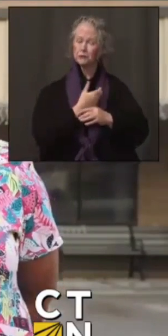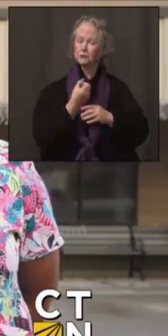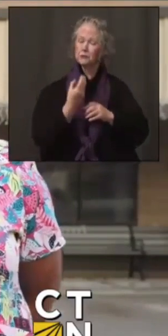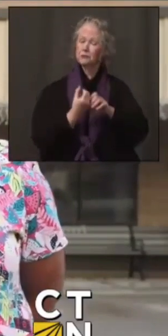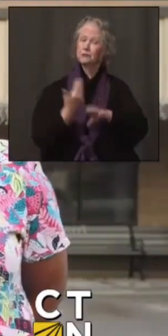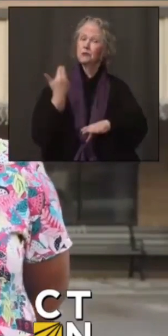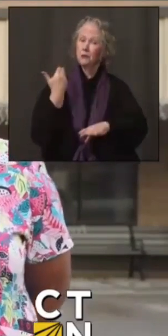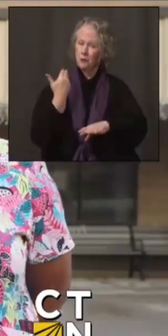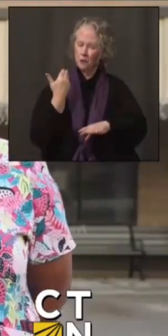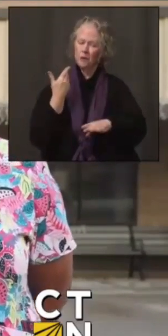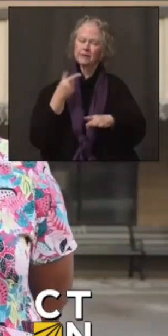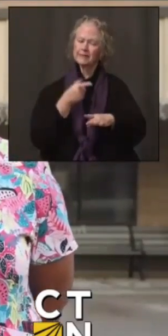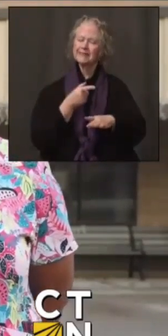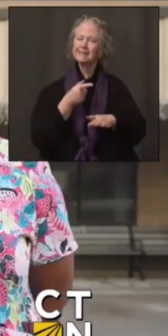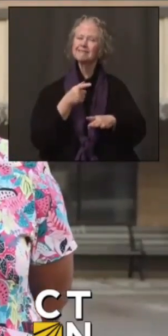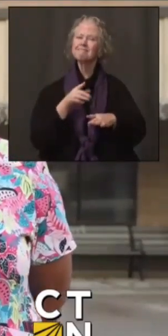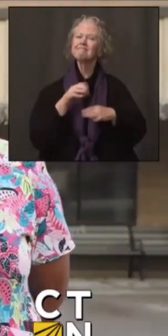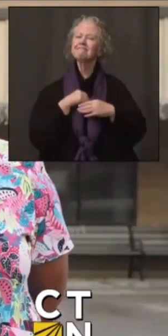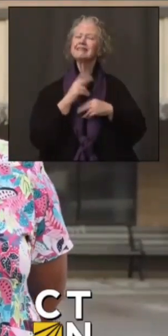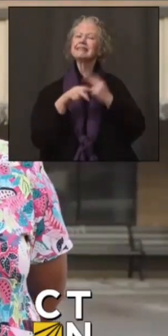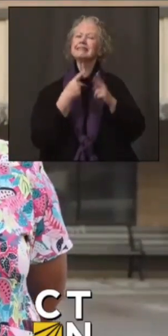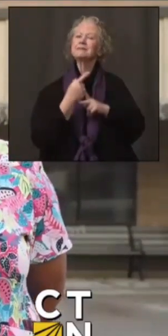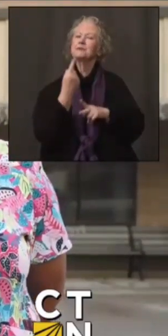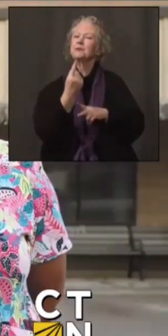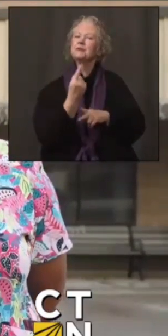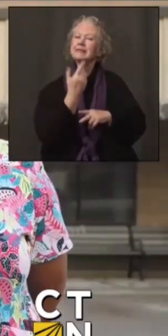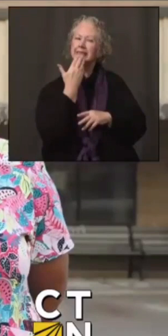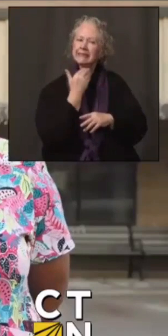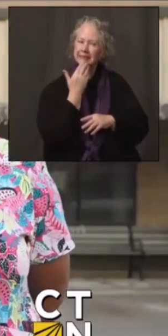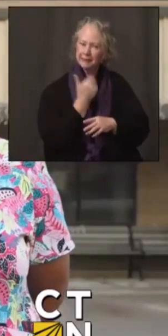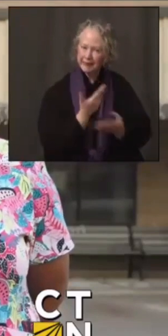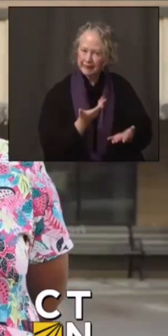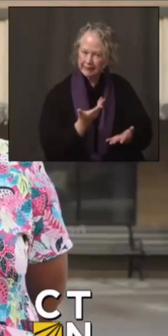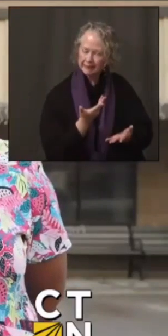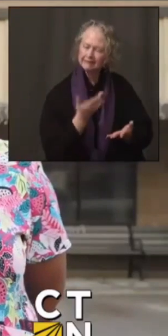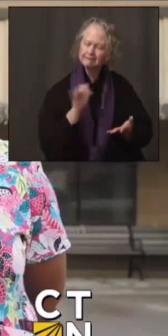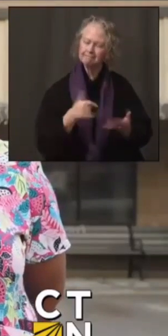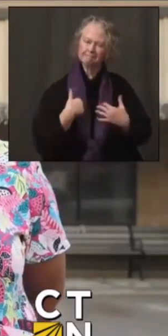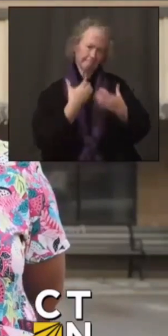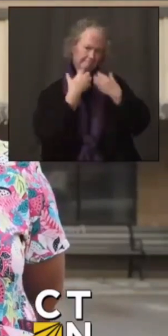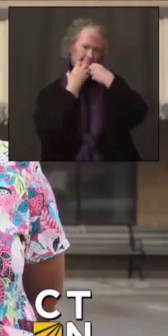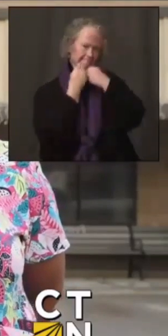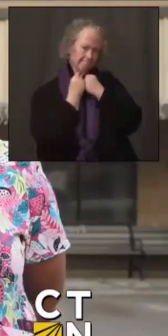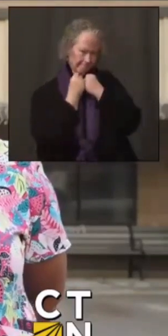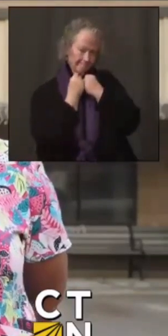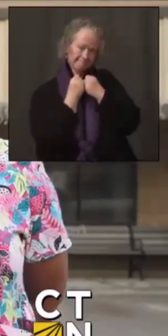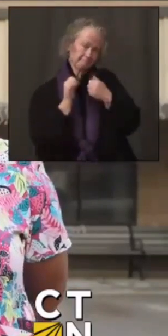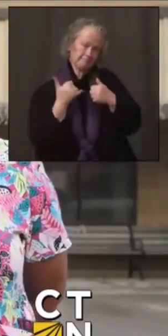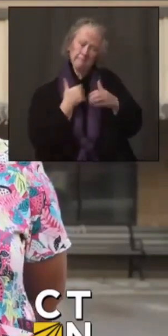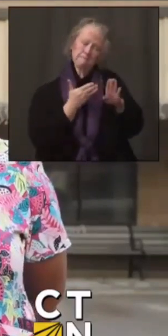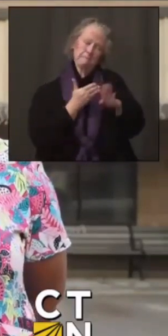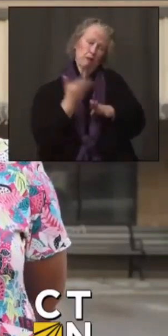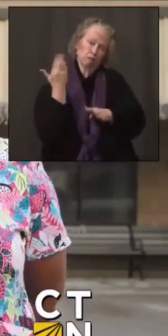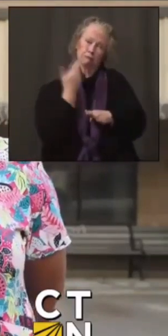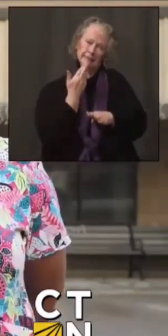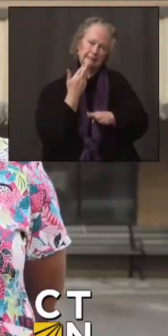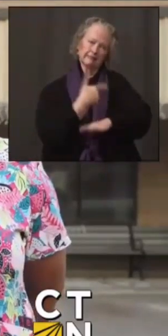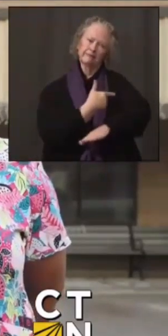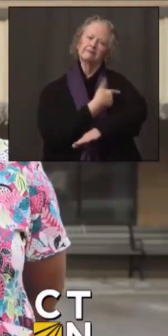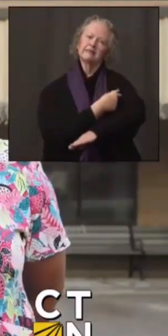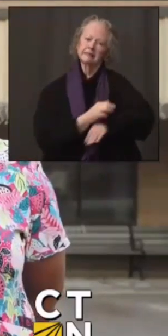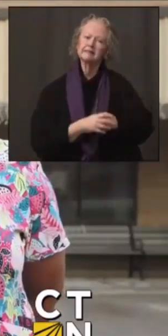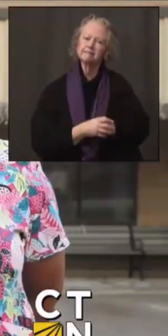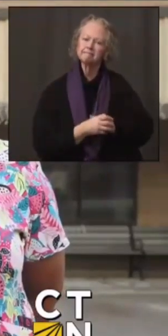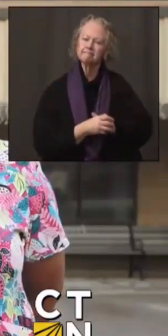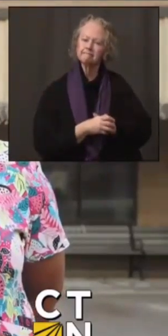and she's home with me. So I have to protect them, protect my resident. That's our number one reason. So I